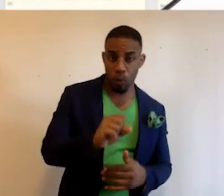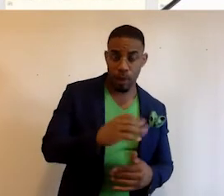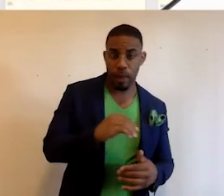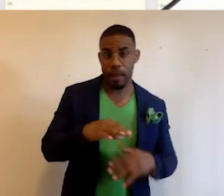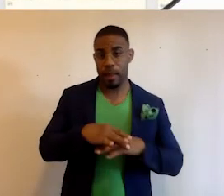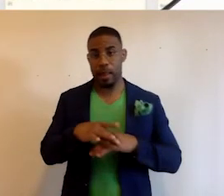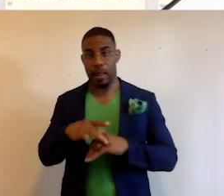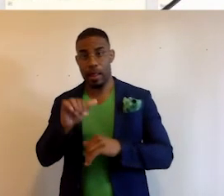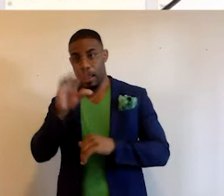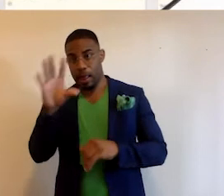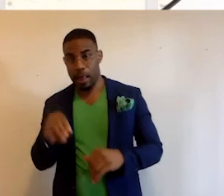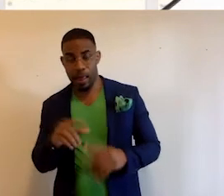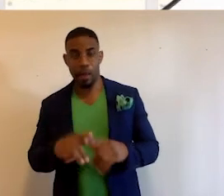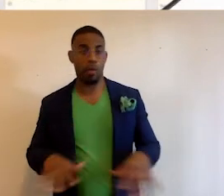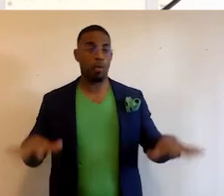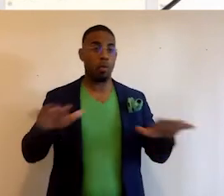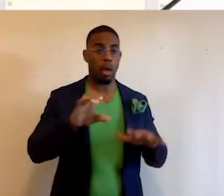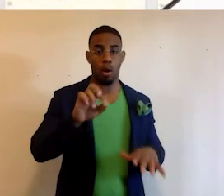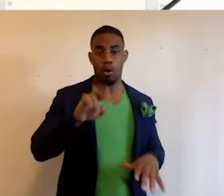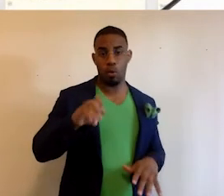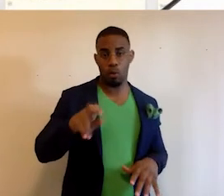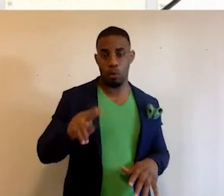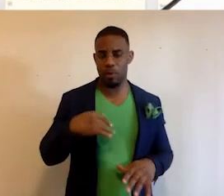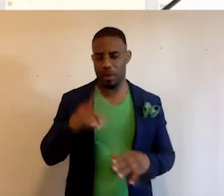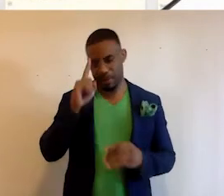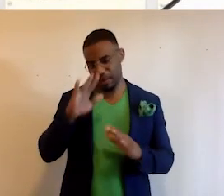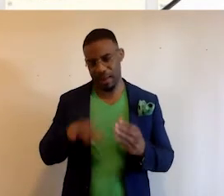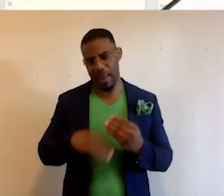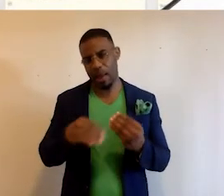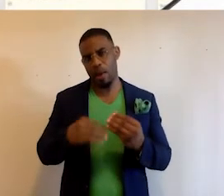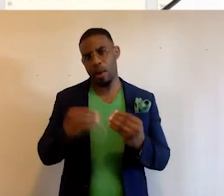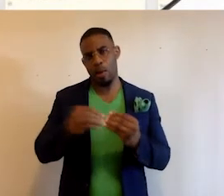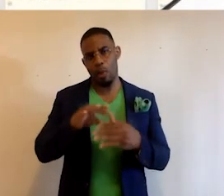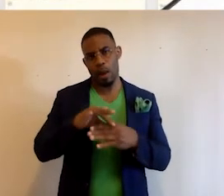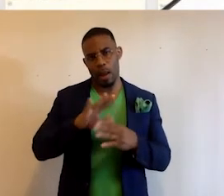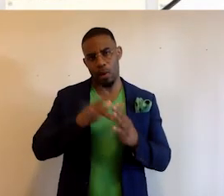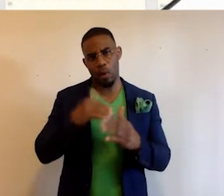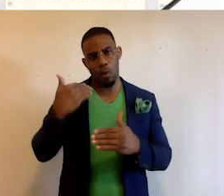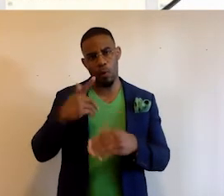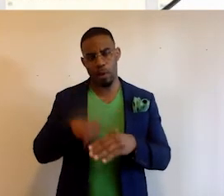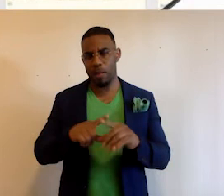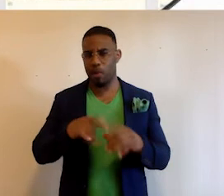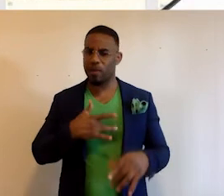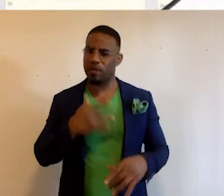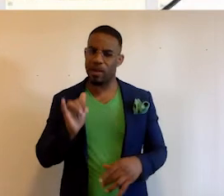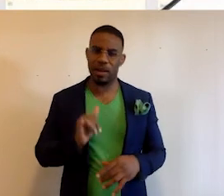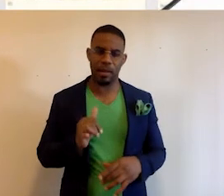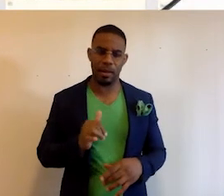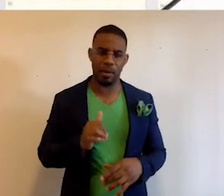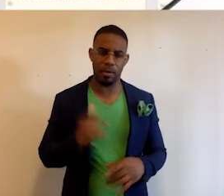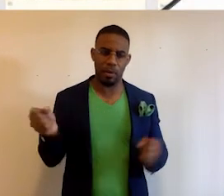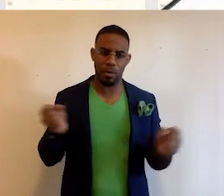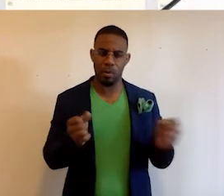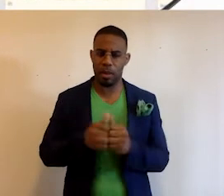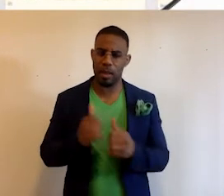and the continental Africa and throughout the Caribbean. We expect to add more content sources over time. But we feel like we've pulled